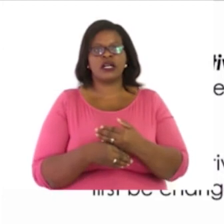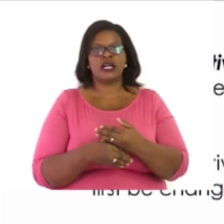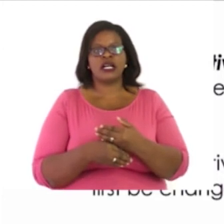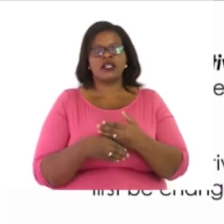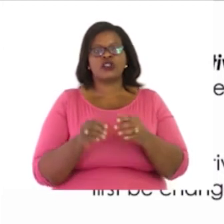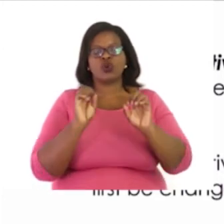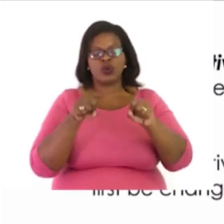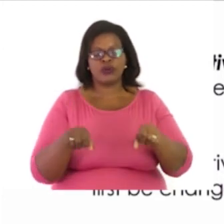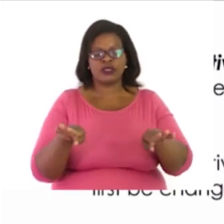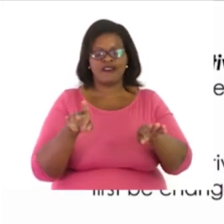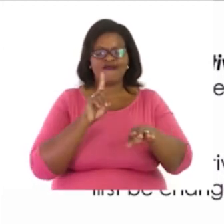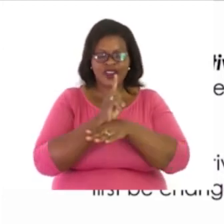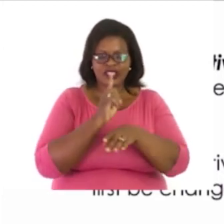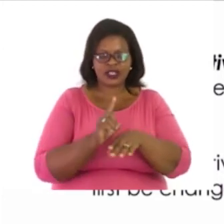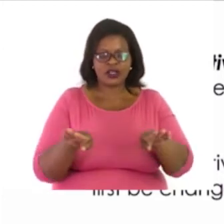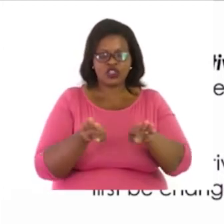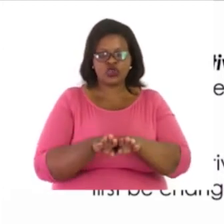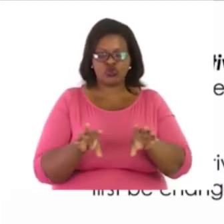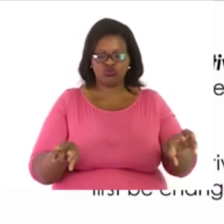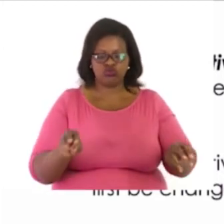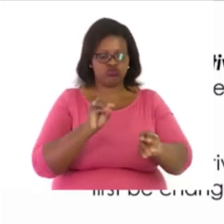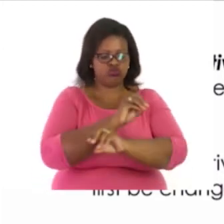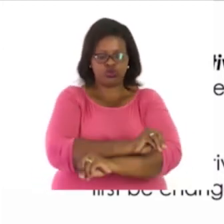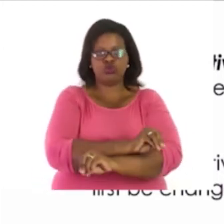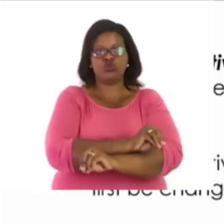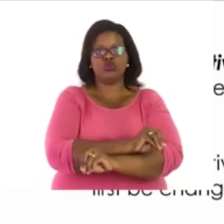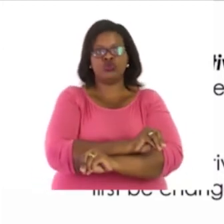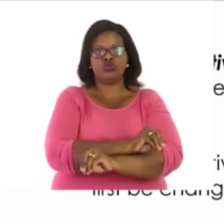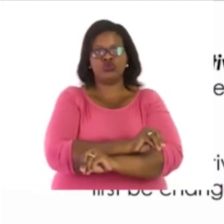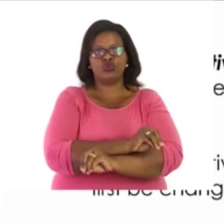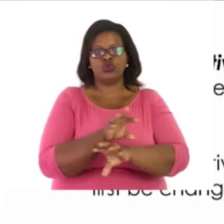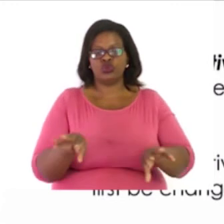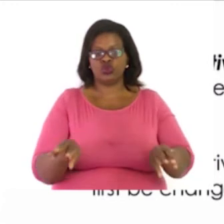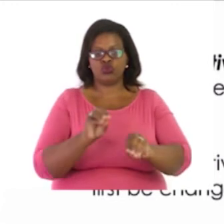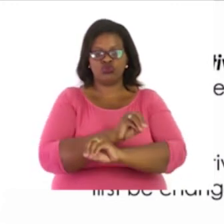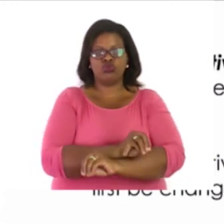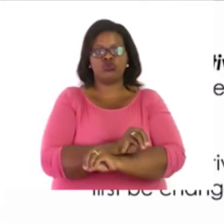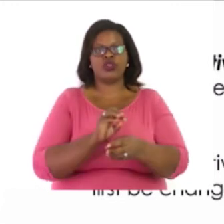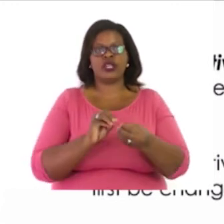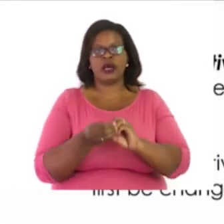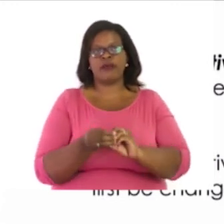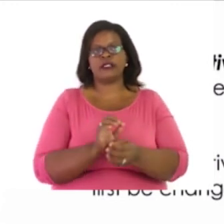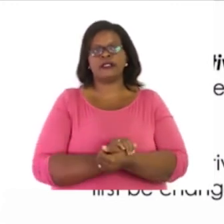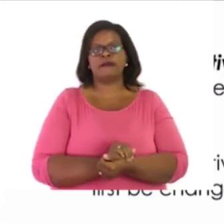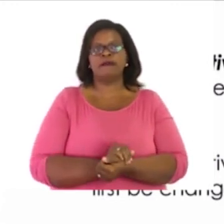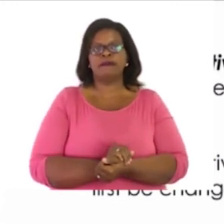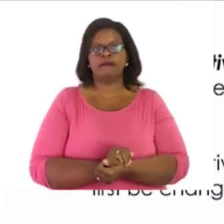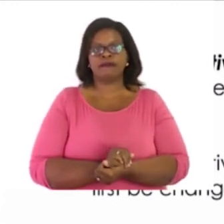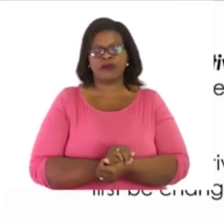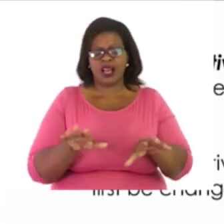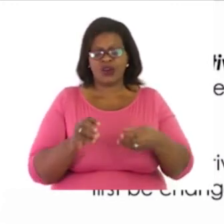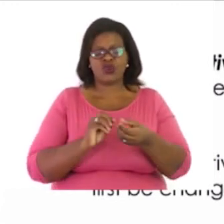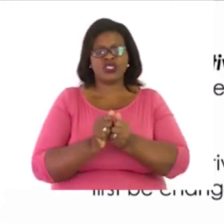commutative property, we first need to change the order of the numbers. And how do we